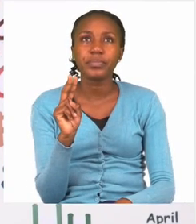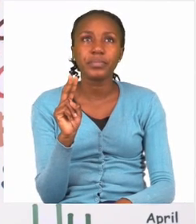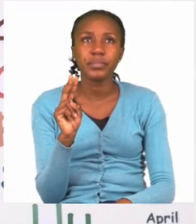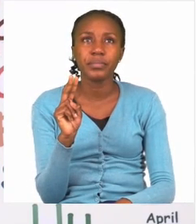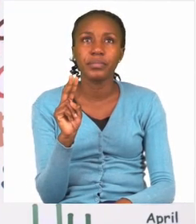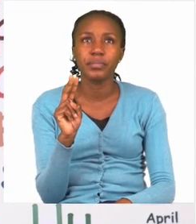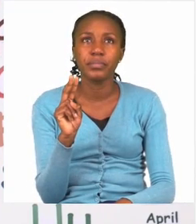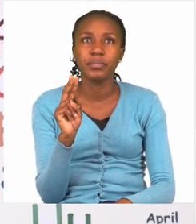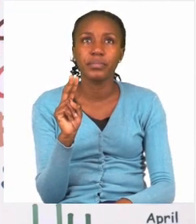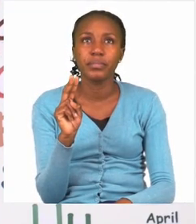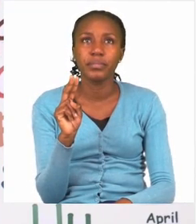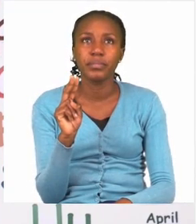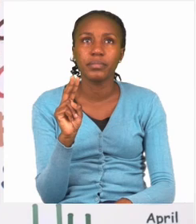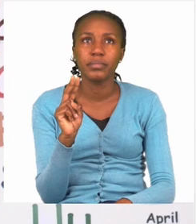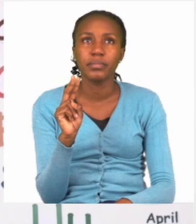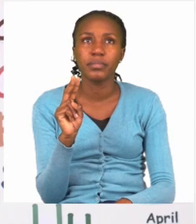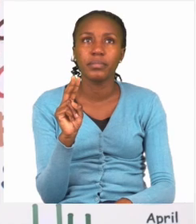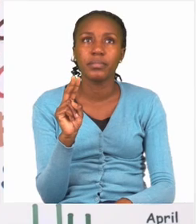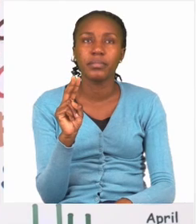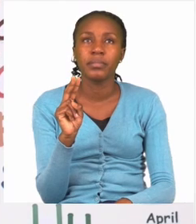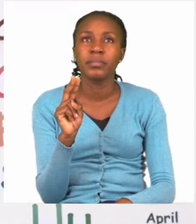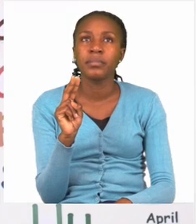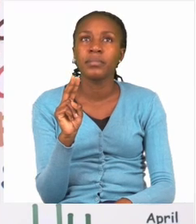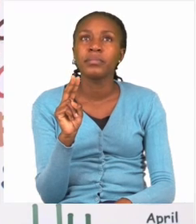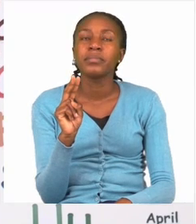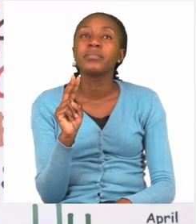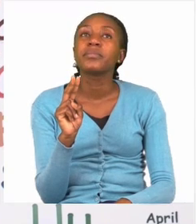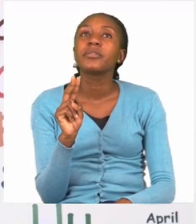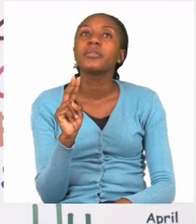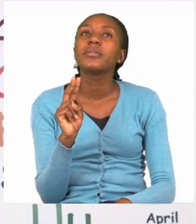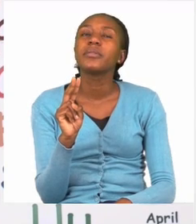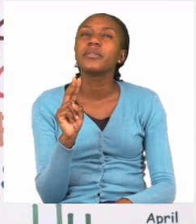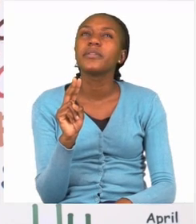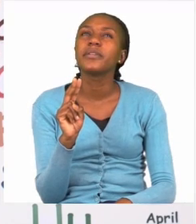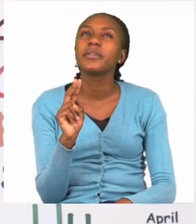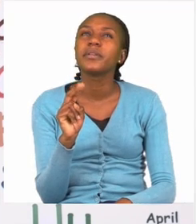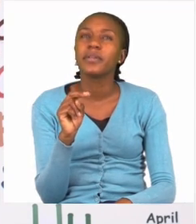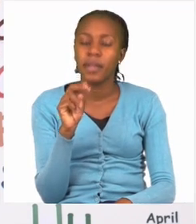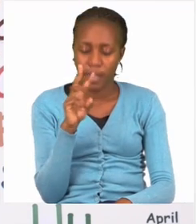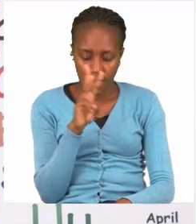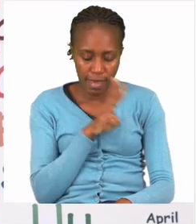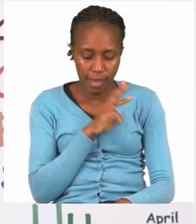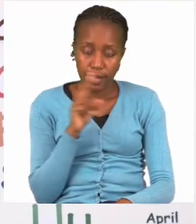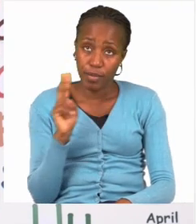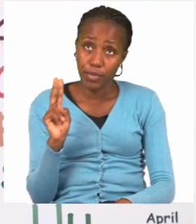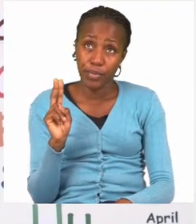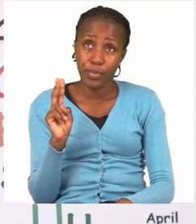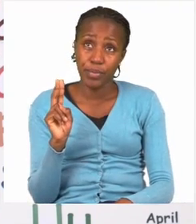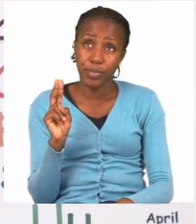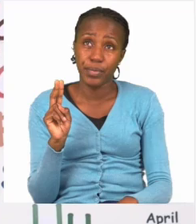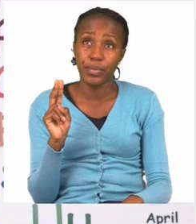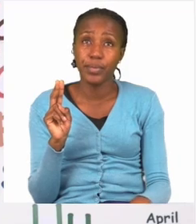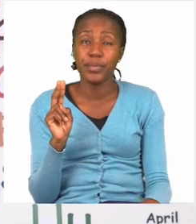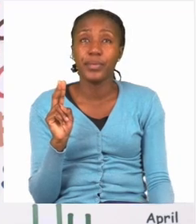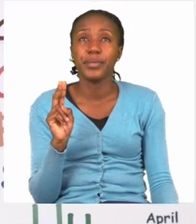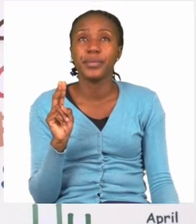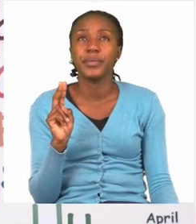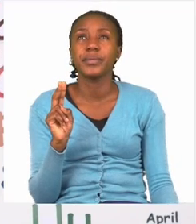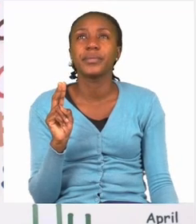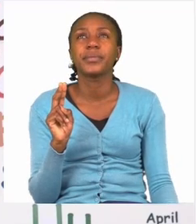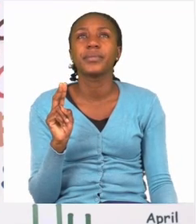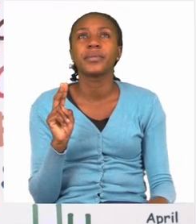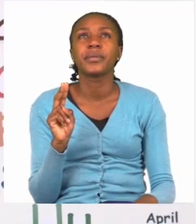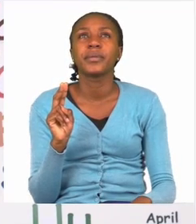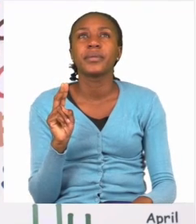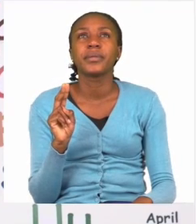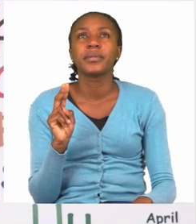is I did not draw the popsicles. Right, let's see. The number 32. Now we have to